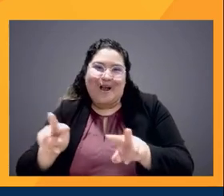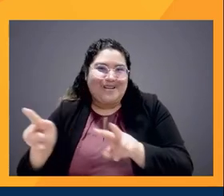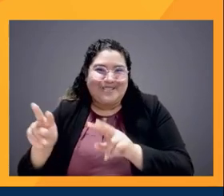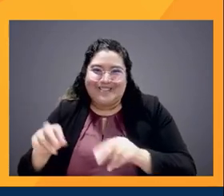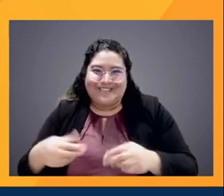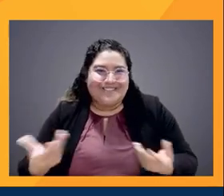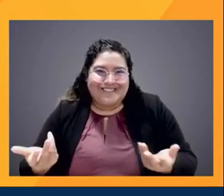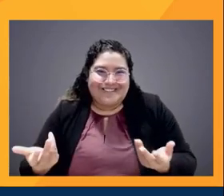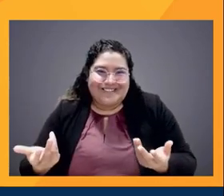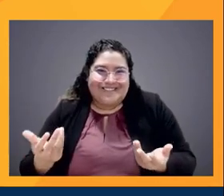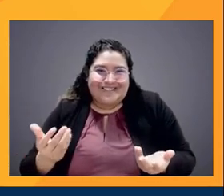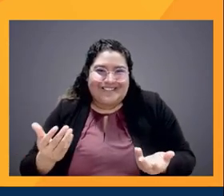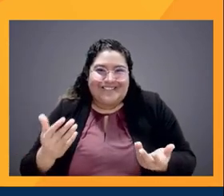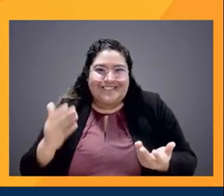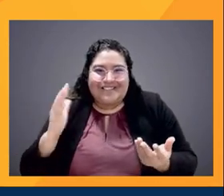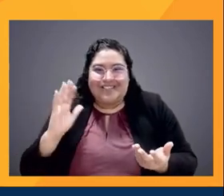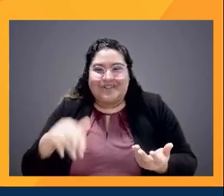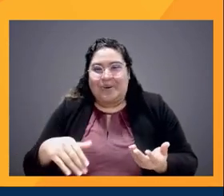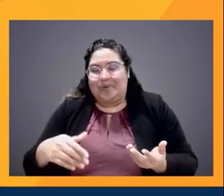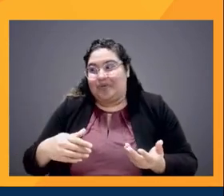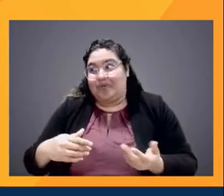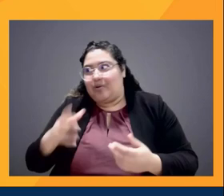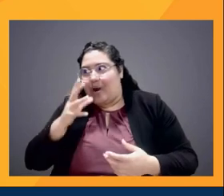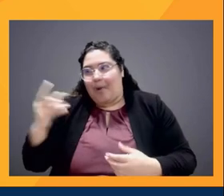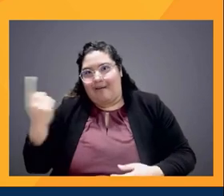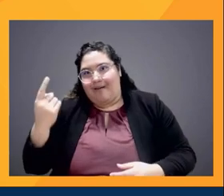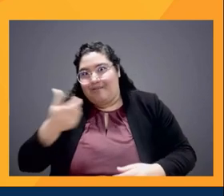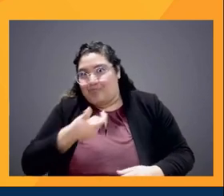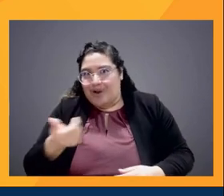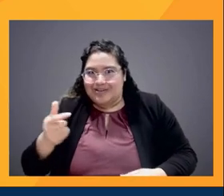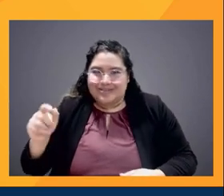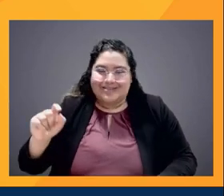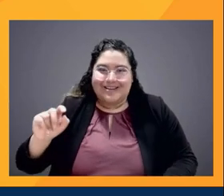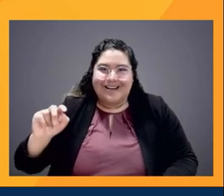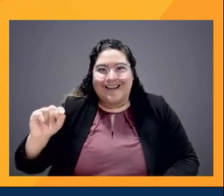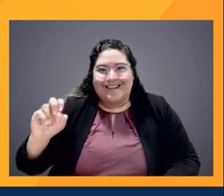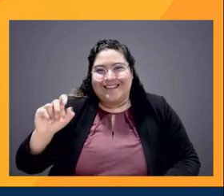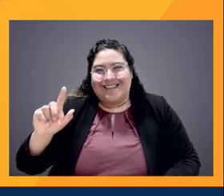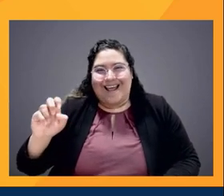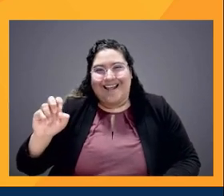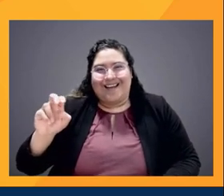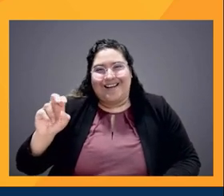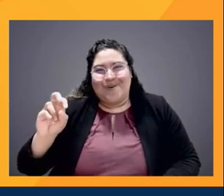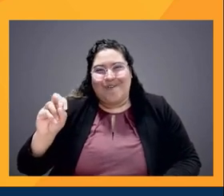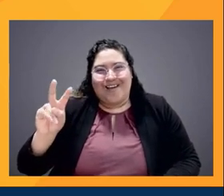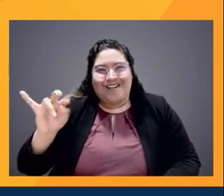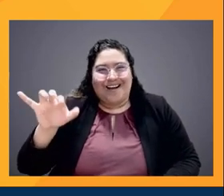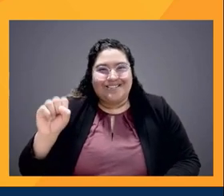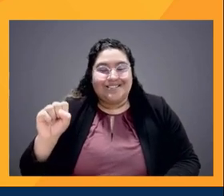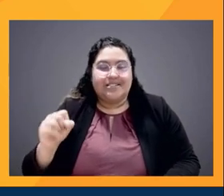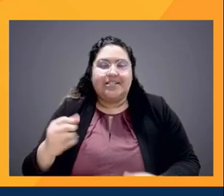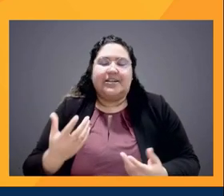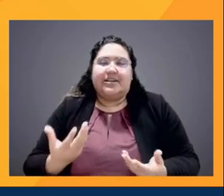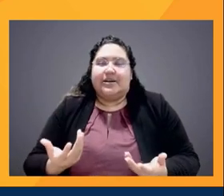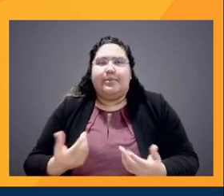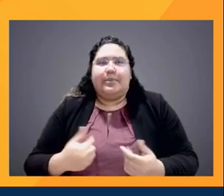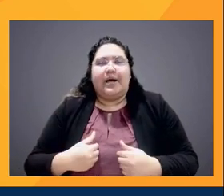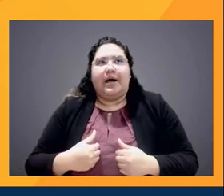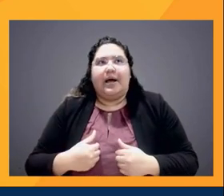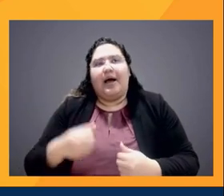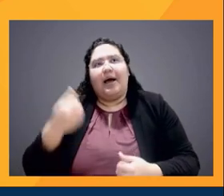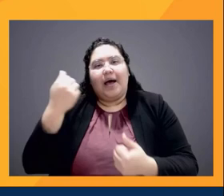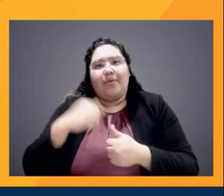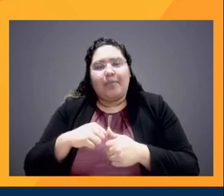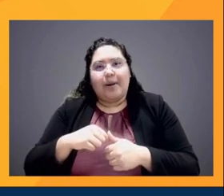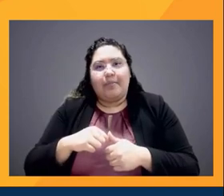you know, happens to be telenovelas. And, and I noticed that, you know, the moment I, I, I remember seeing, you know, the